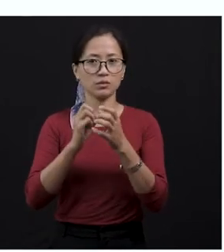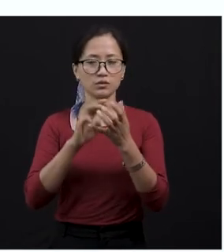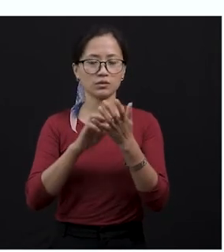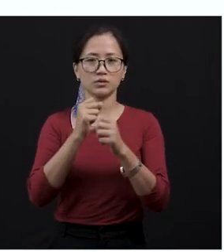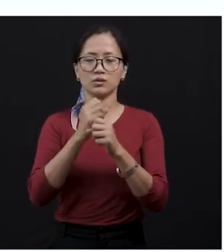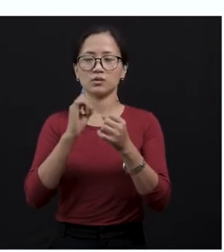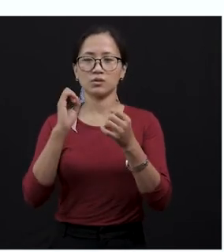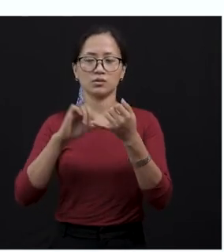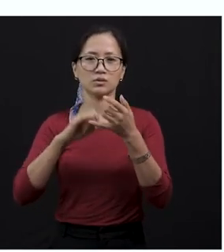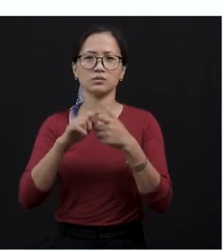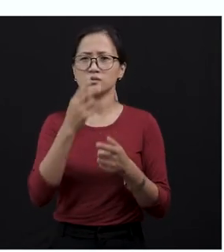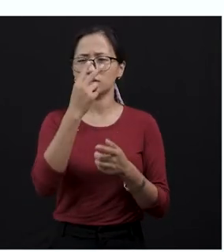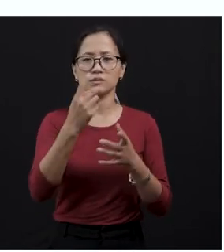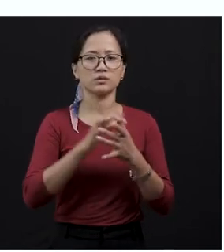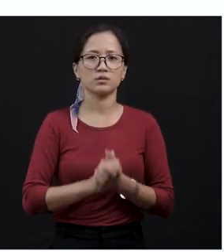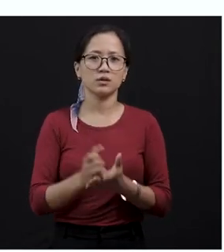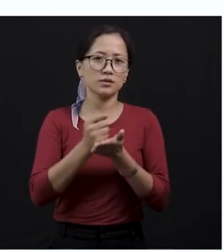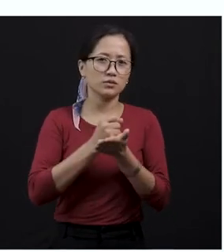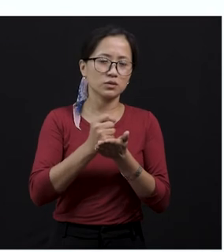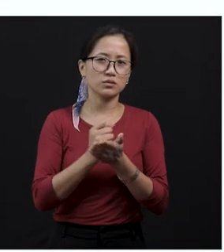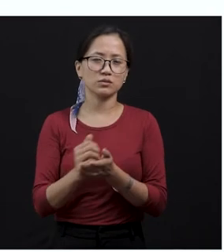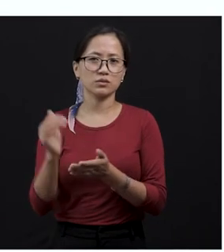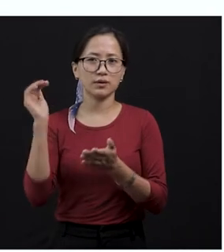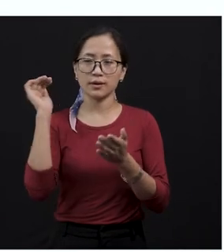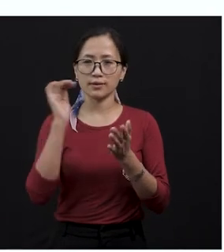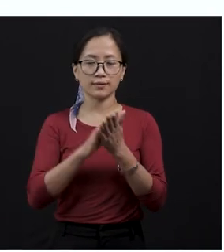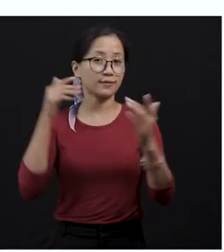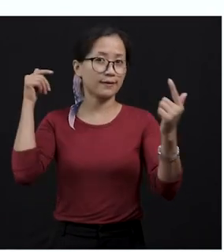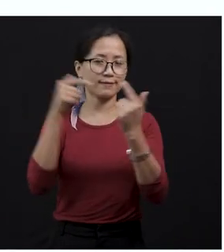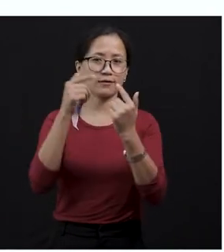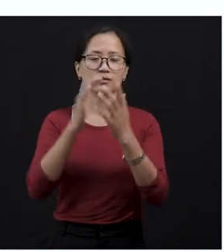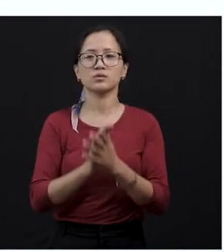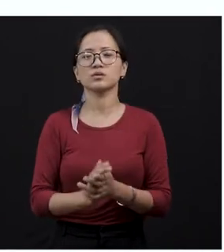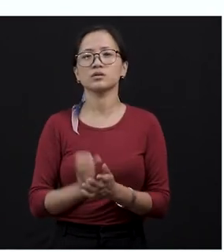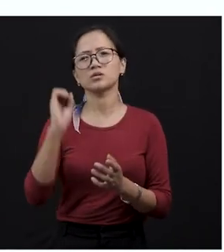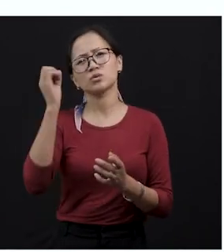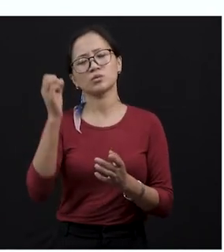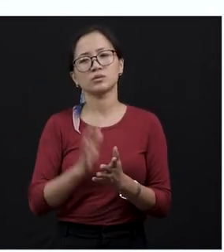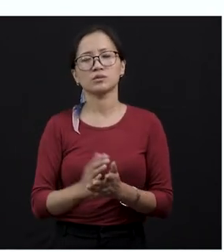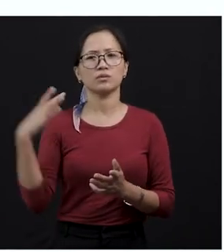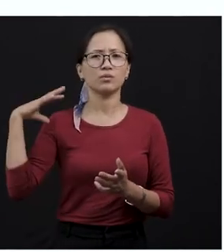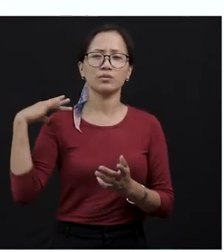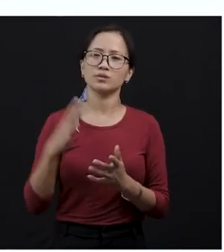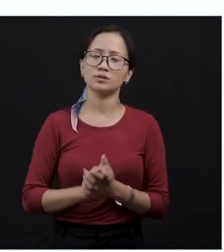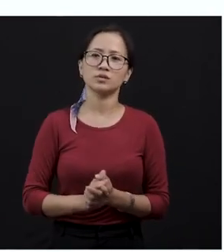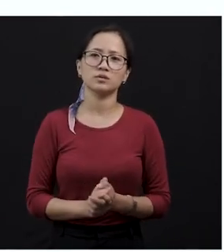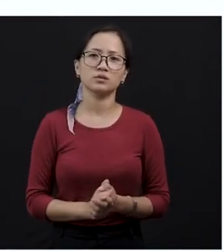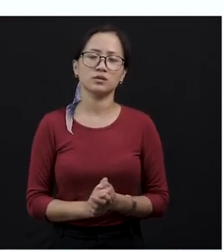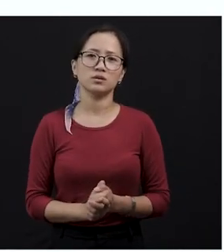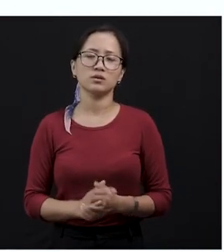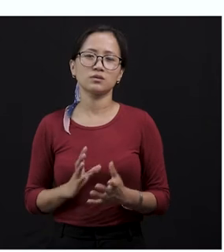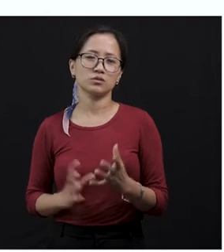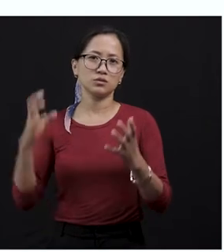looking at the sack of the cobra, trying to attack as and when he gets the opportunity. He was waiting for an opportunity